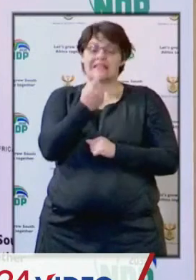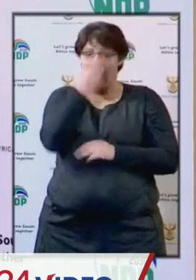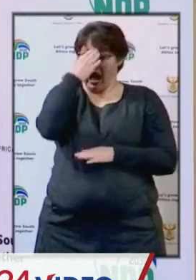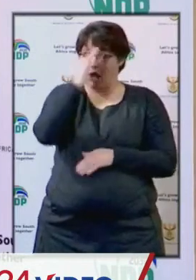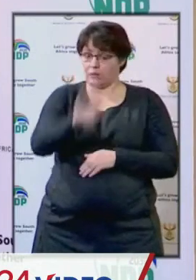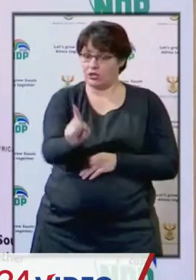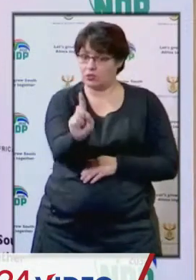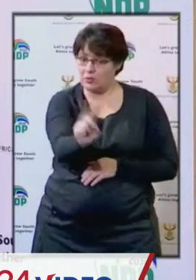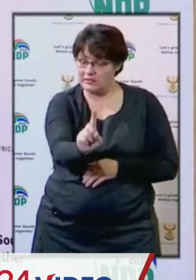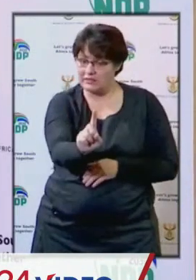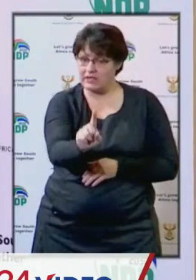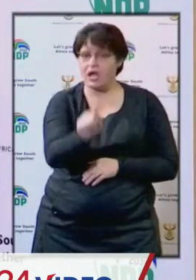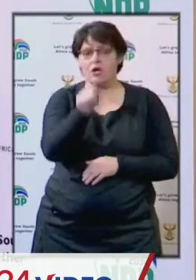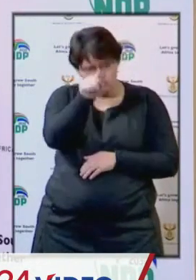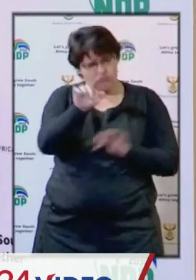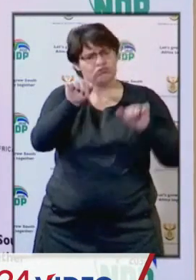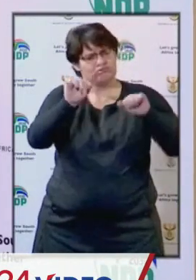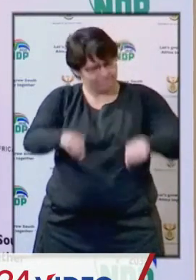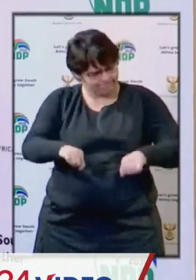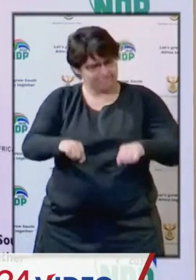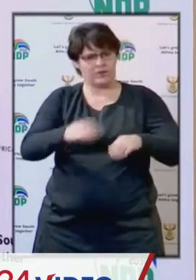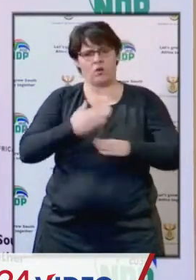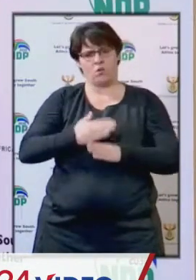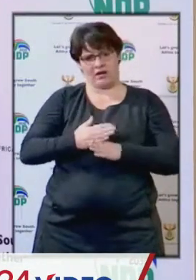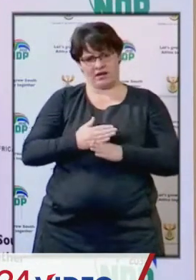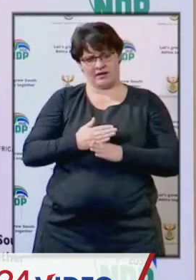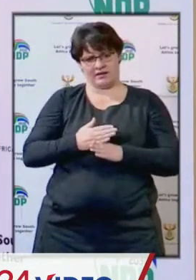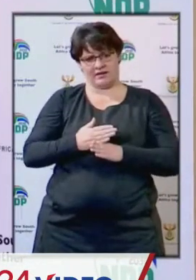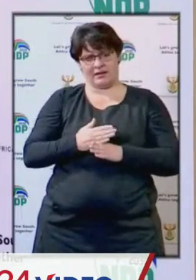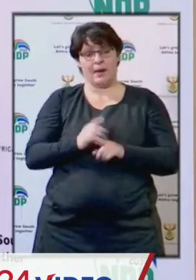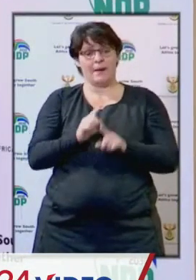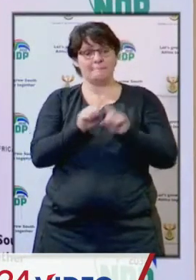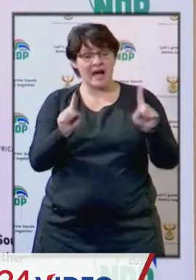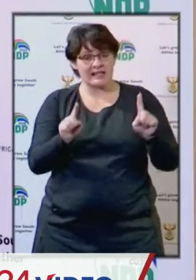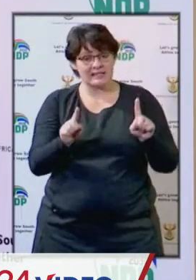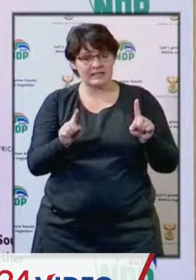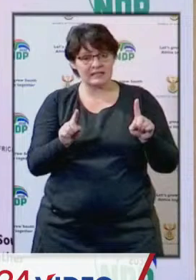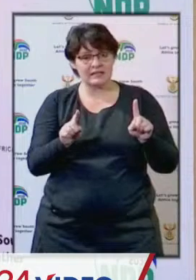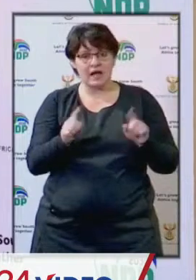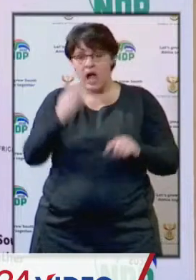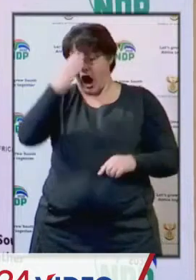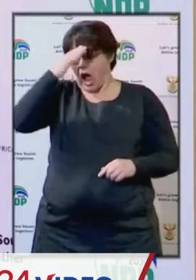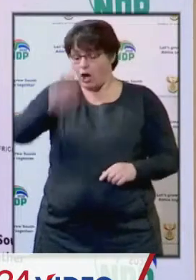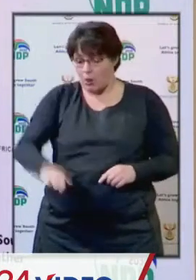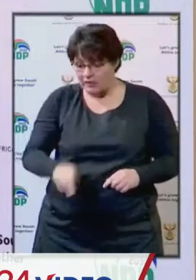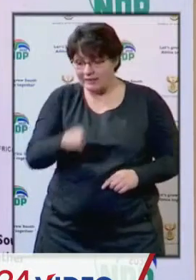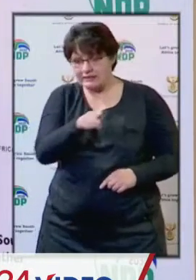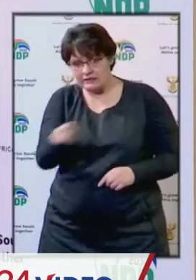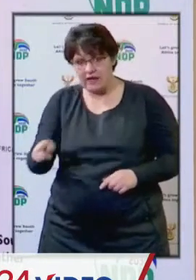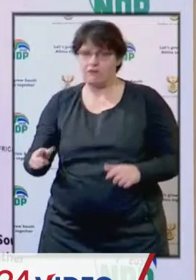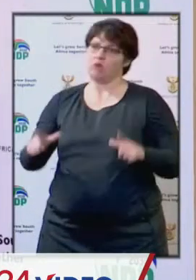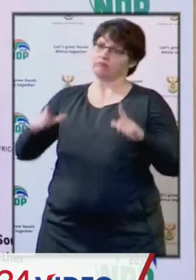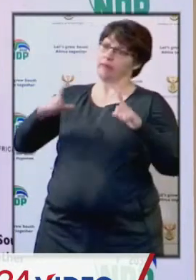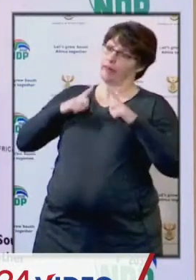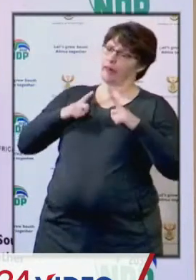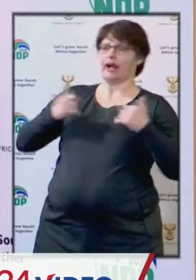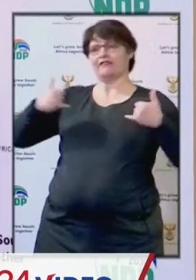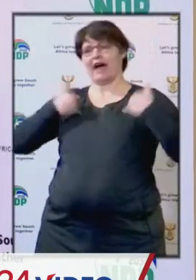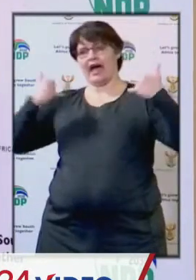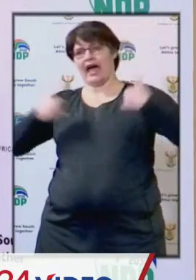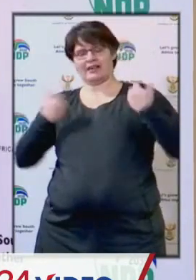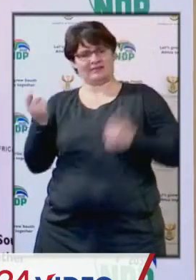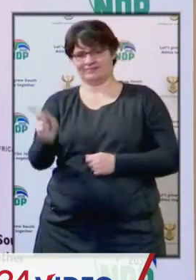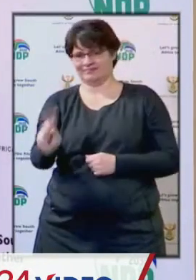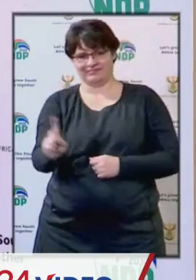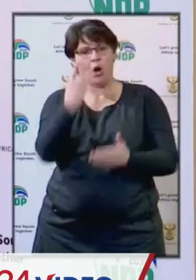accommodation, you are allowed to operate. You are not allowed to accommodate for leisure services,